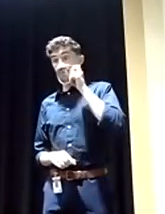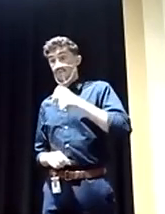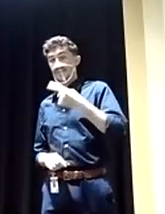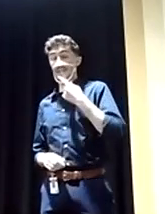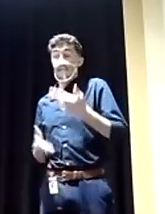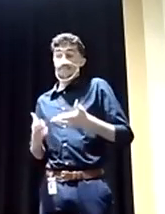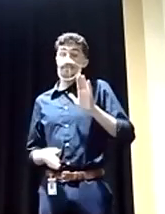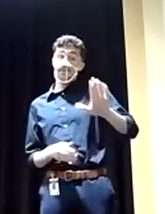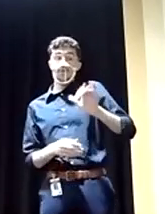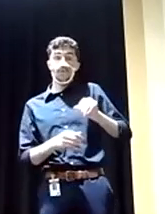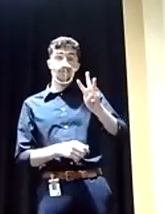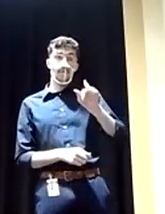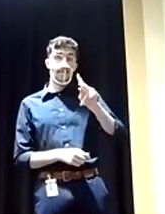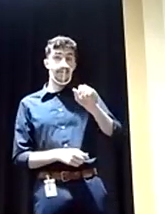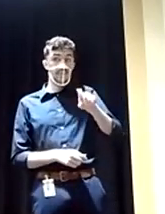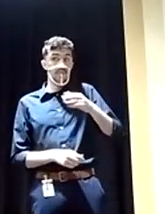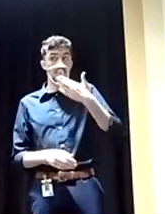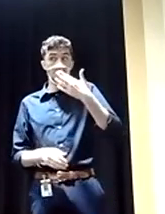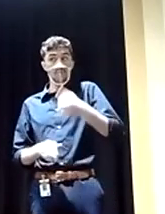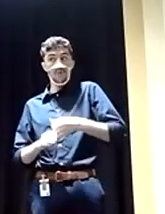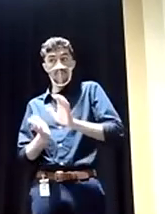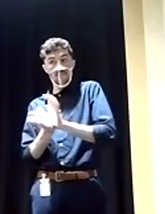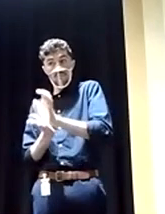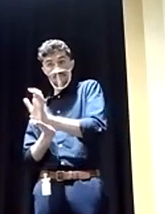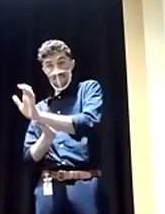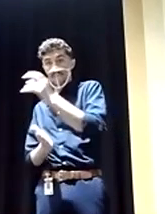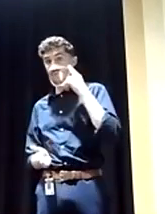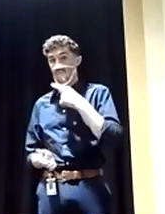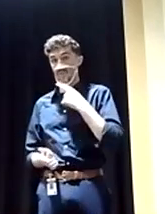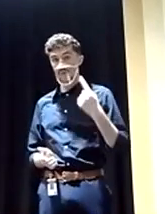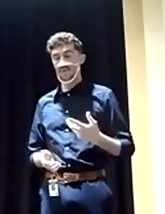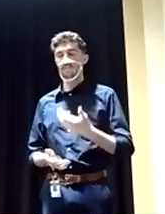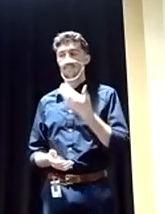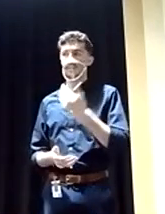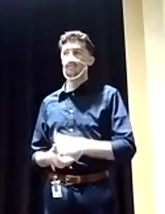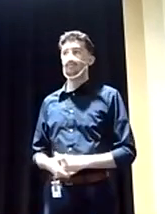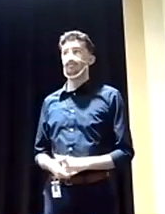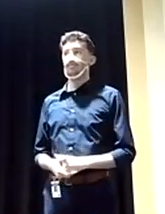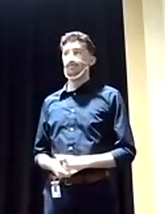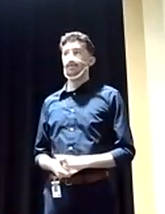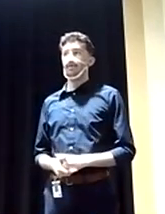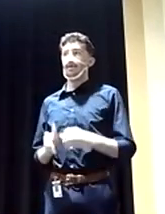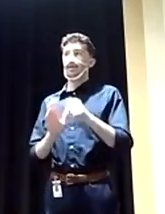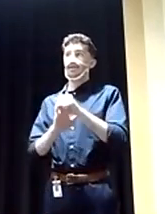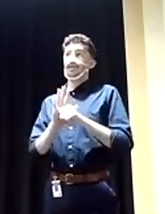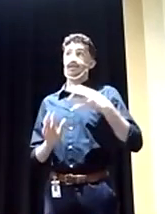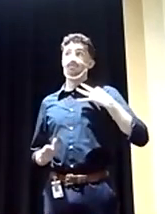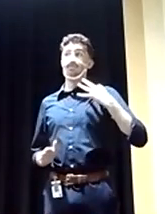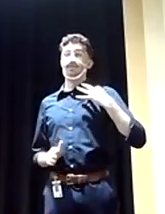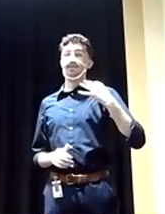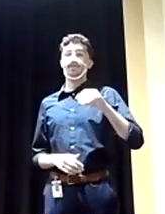It's something I would talk with my colleagues about and, but thank you. State Representative Kenyatta.